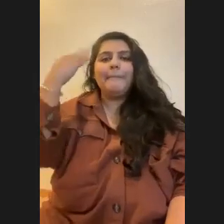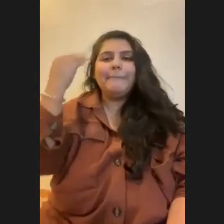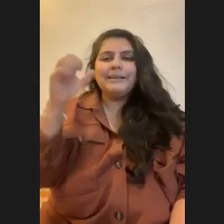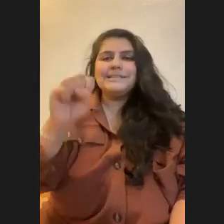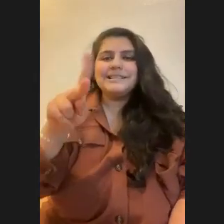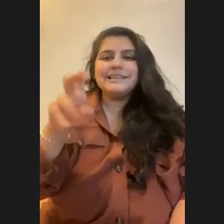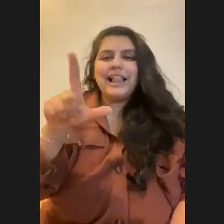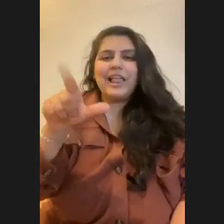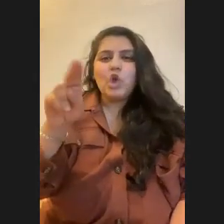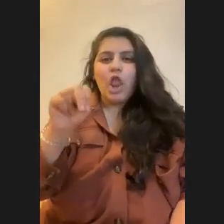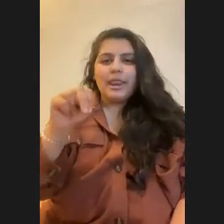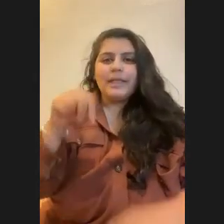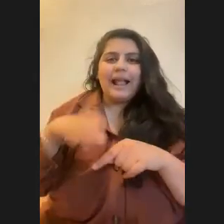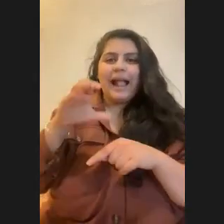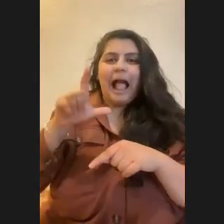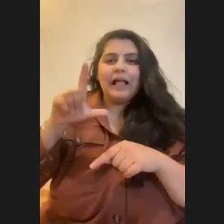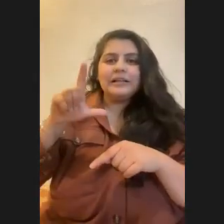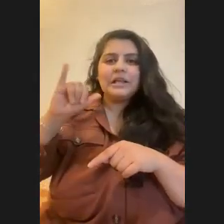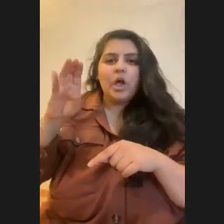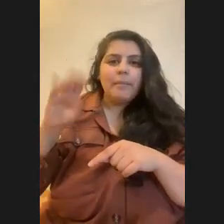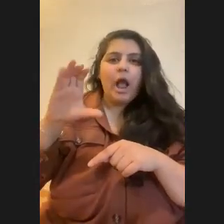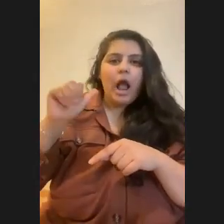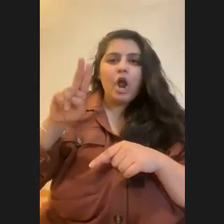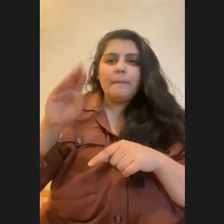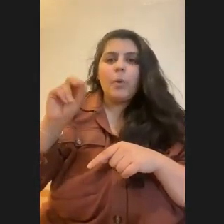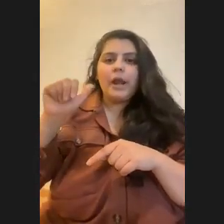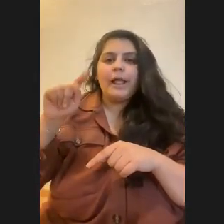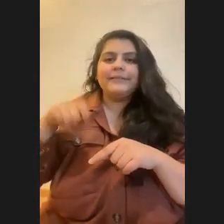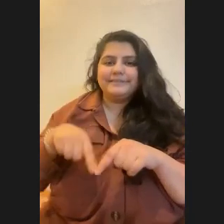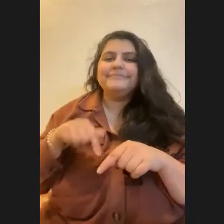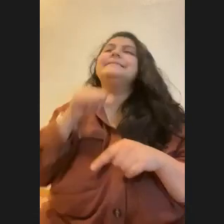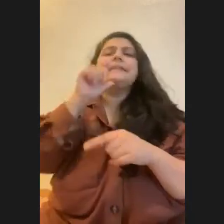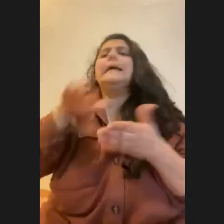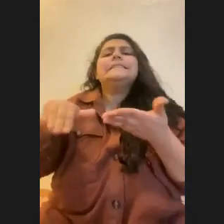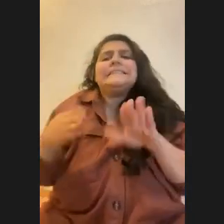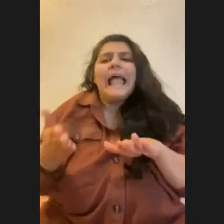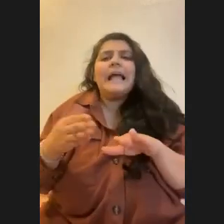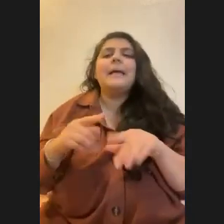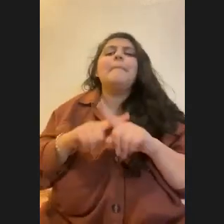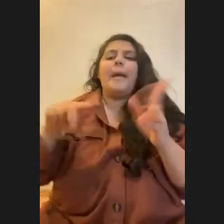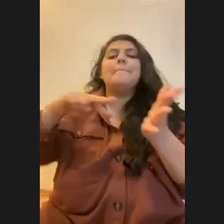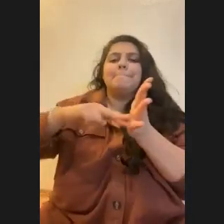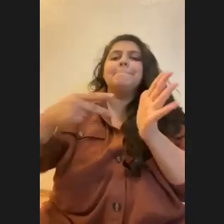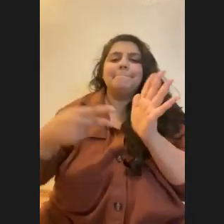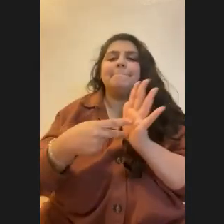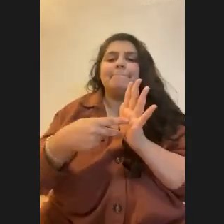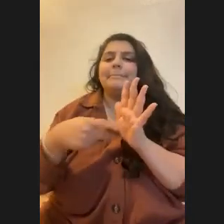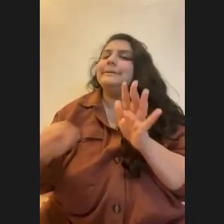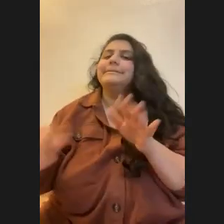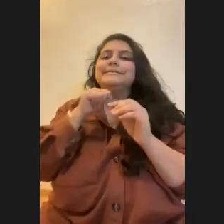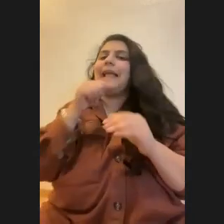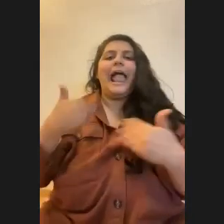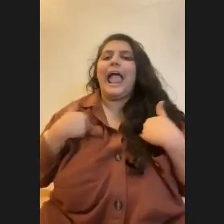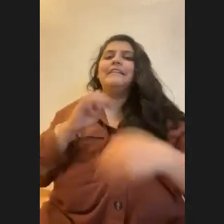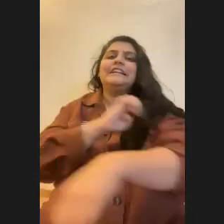carbonate skeleton underneath their clear tissue. And so they're not dead. That just means that they don't get energy as well